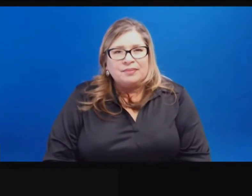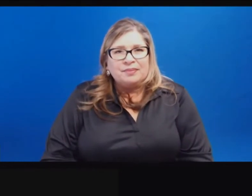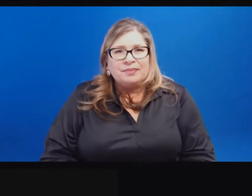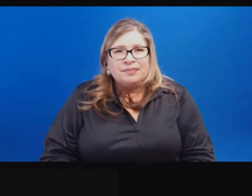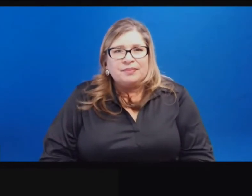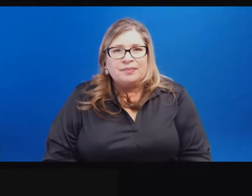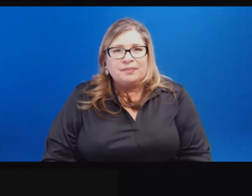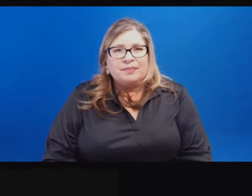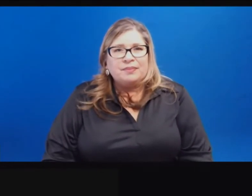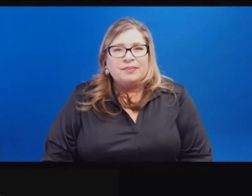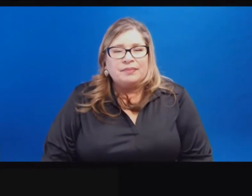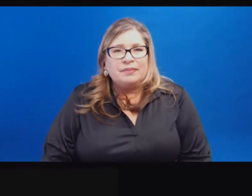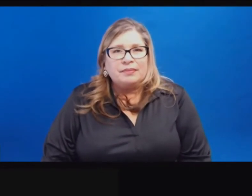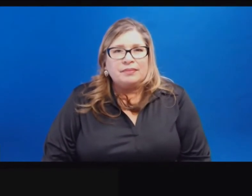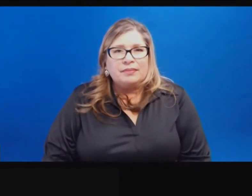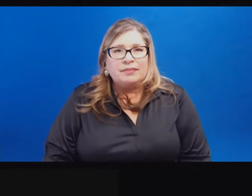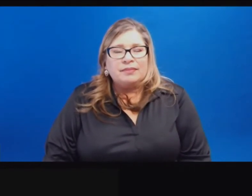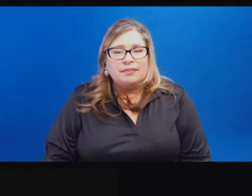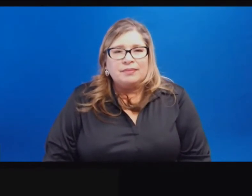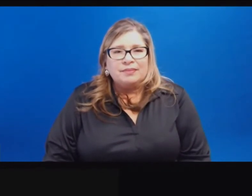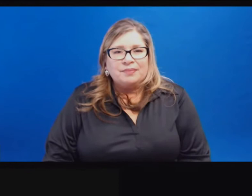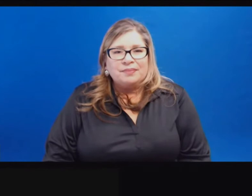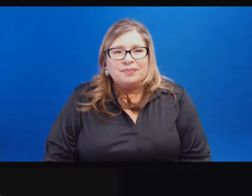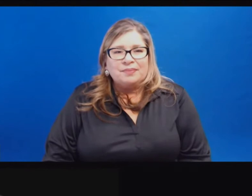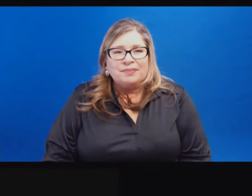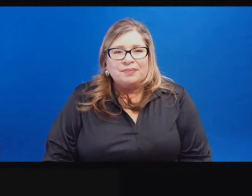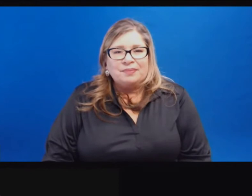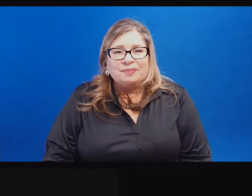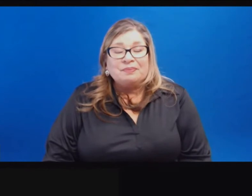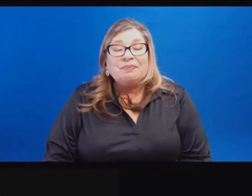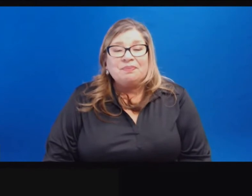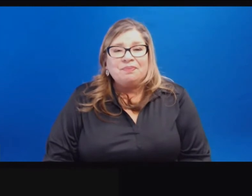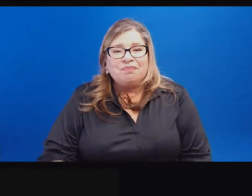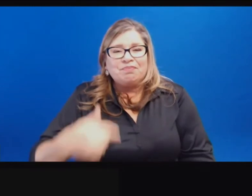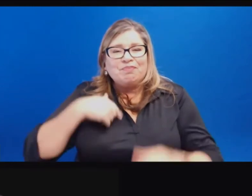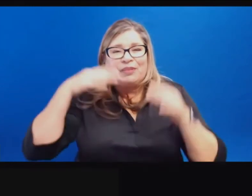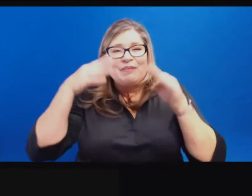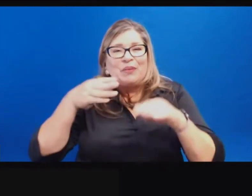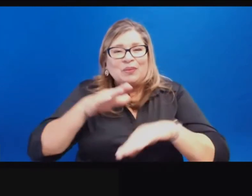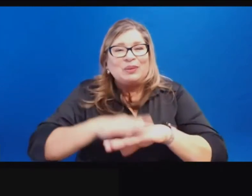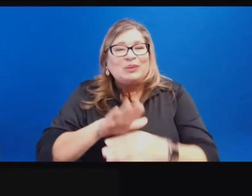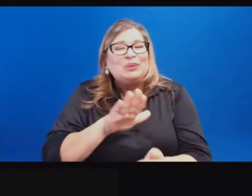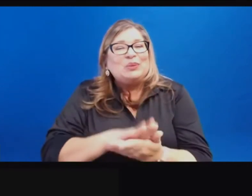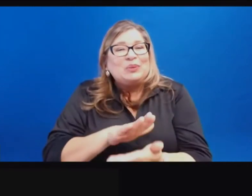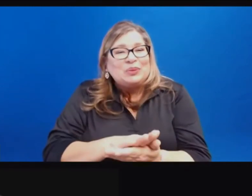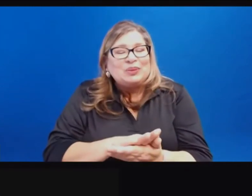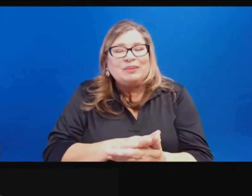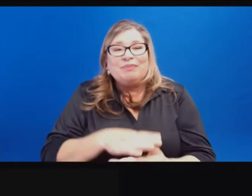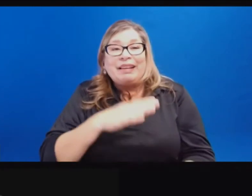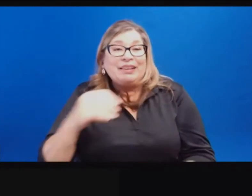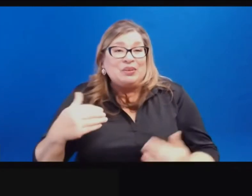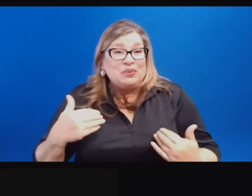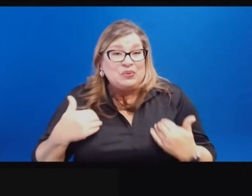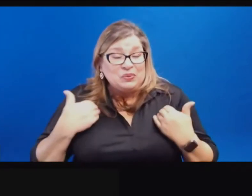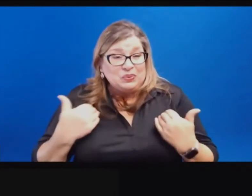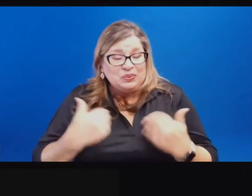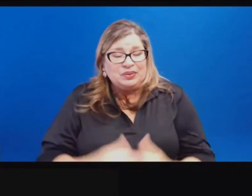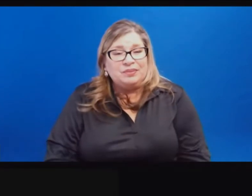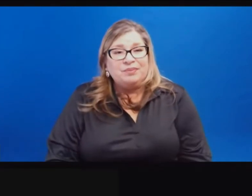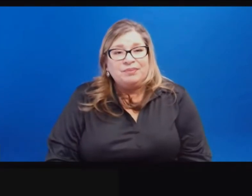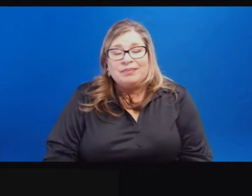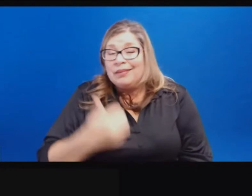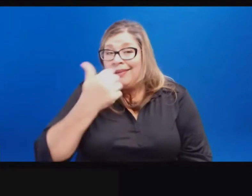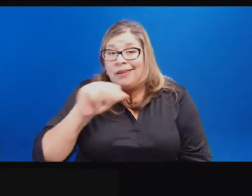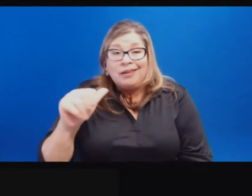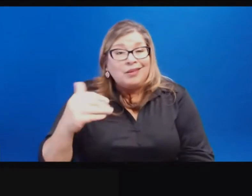Hello, um, I'm going to focus on youth and schools. any update on youth sports, uh, across California, getting